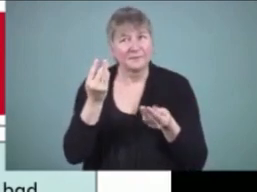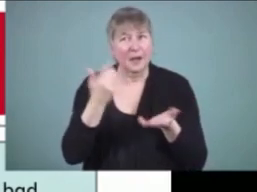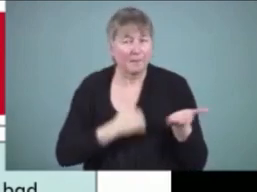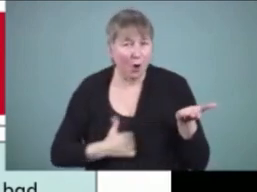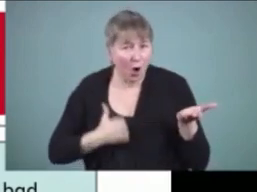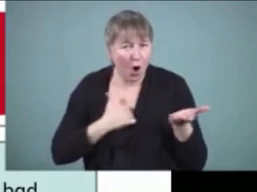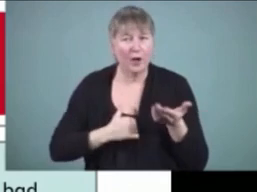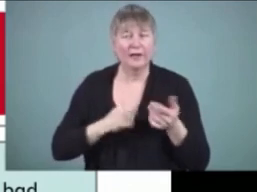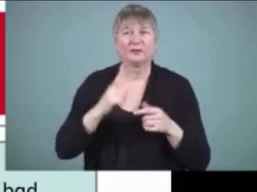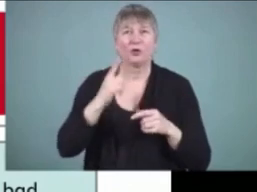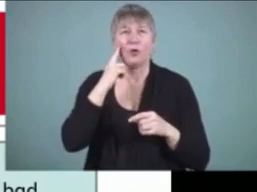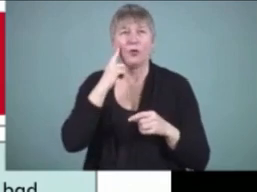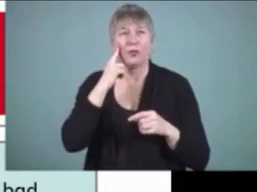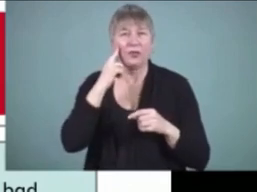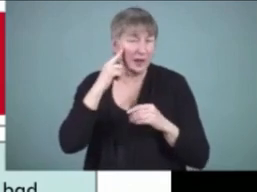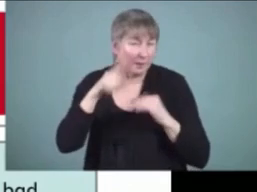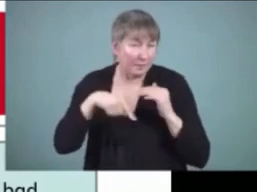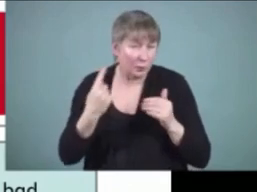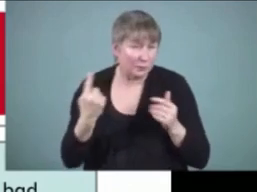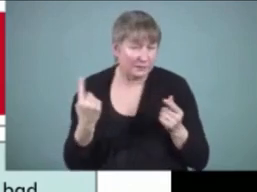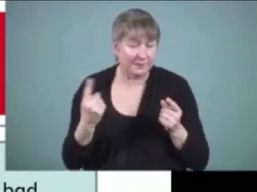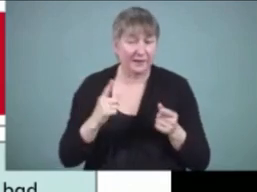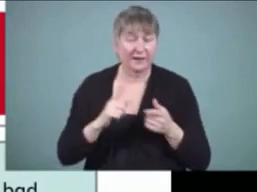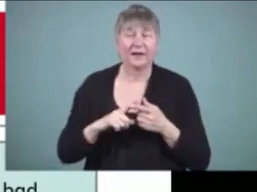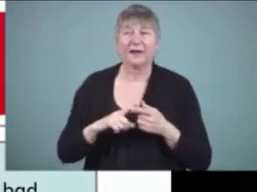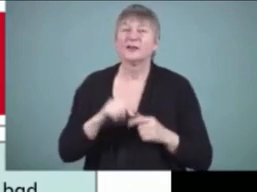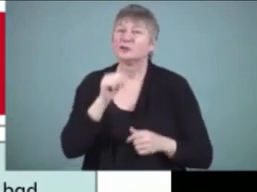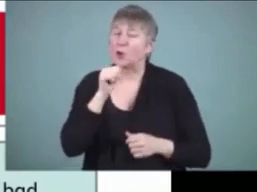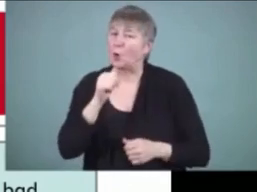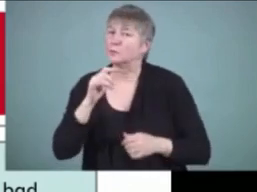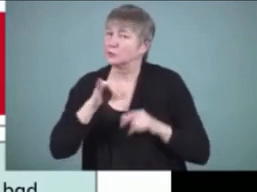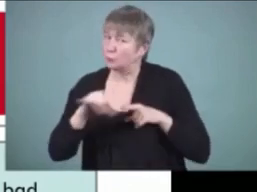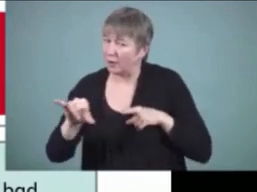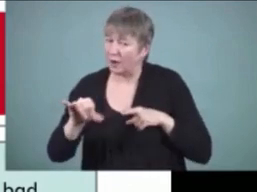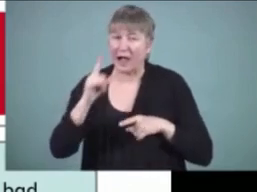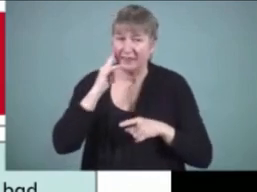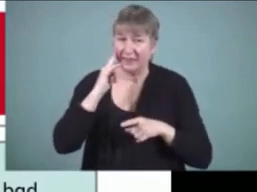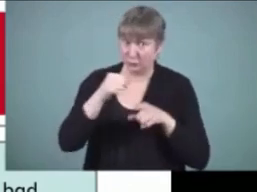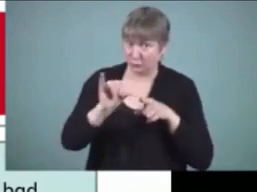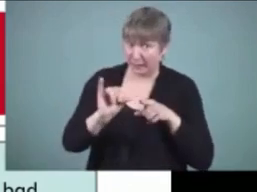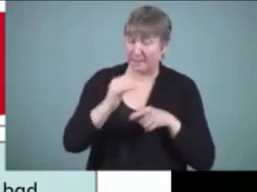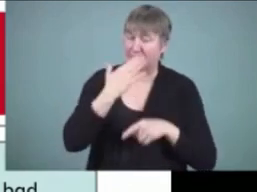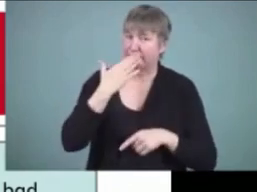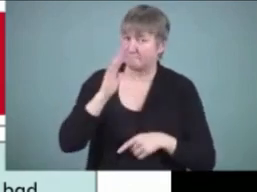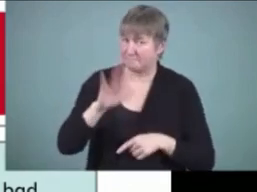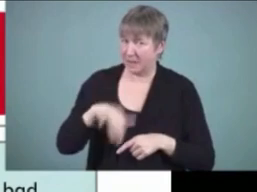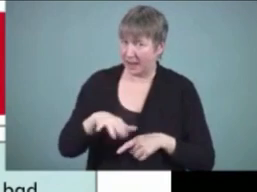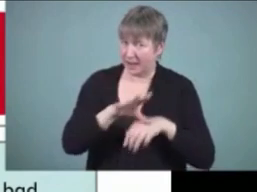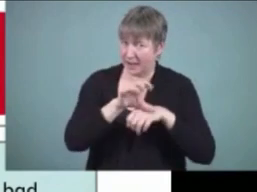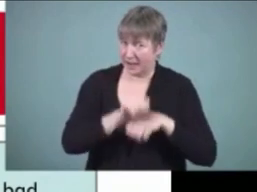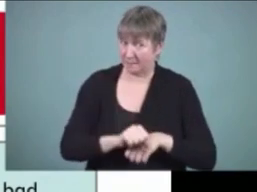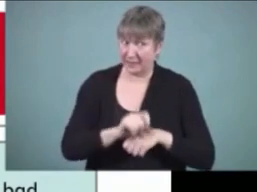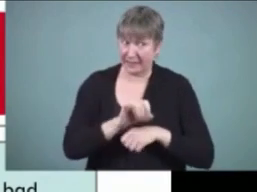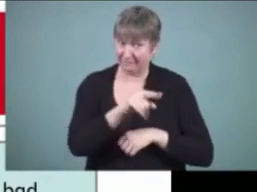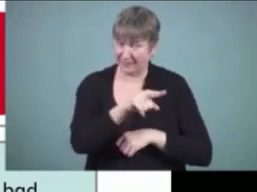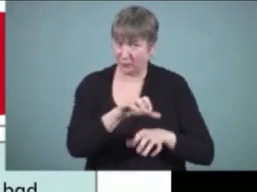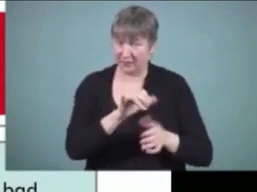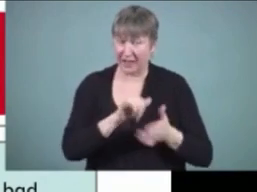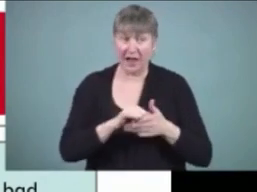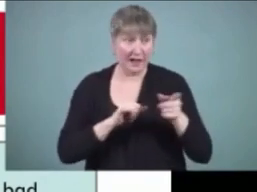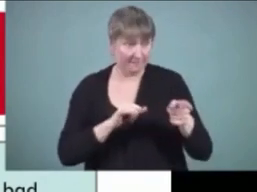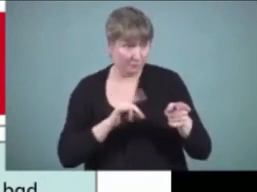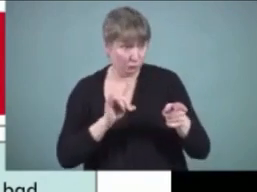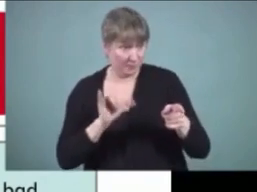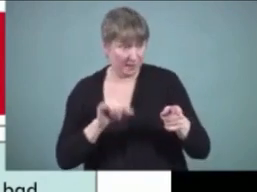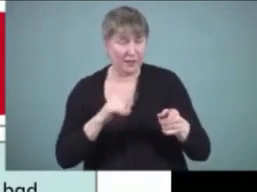So this is don't swear. I think swearing is a very bad habit if anybody does it. So if somebody does it, it's a good idea to stop